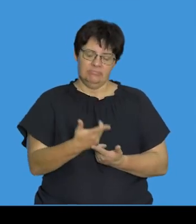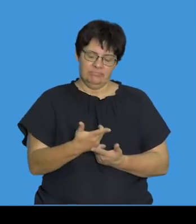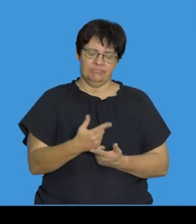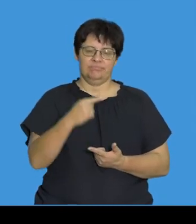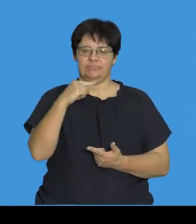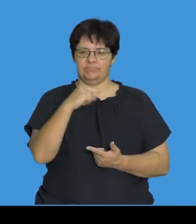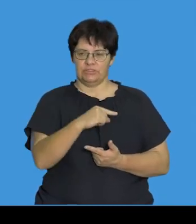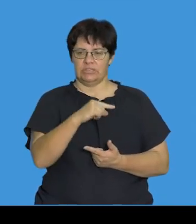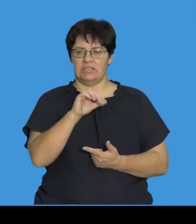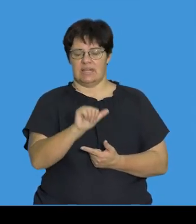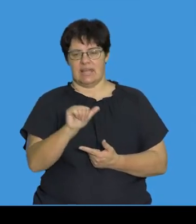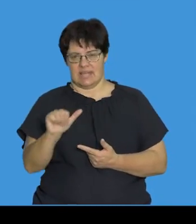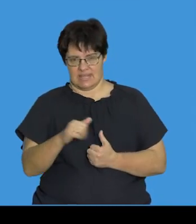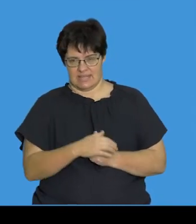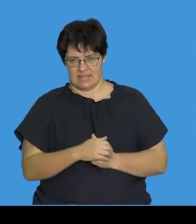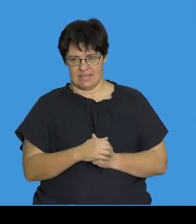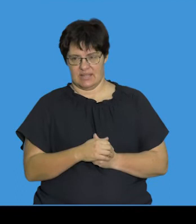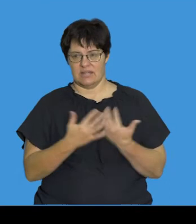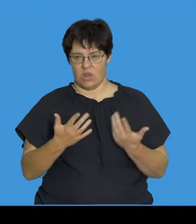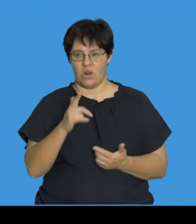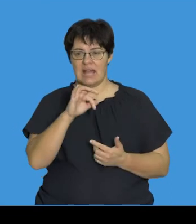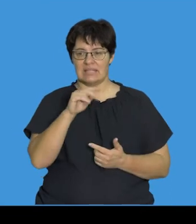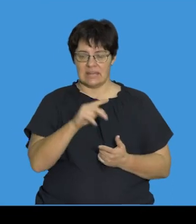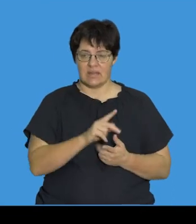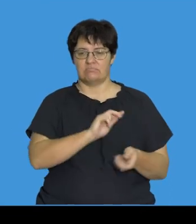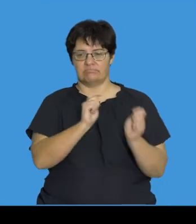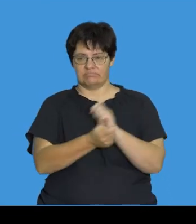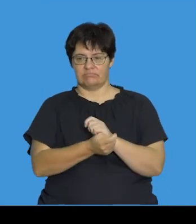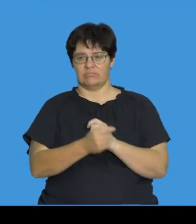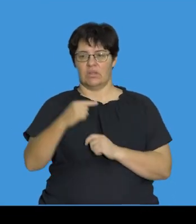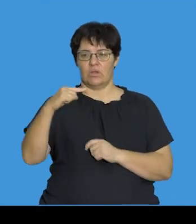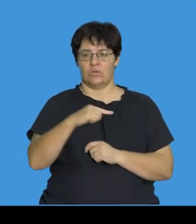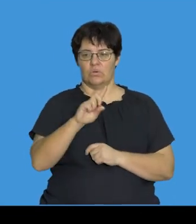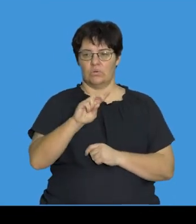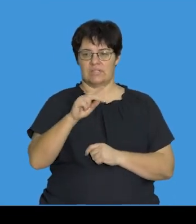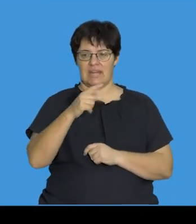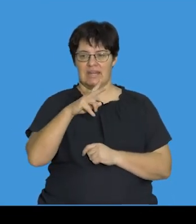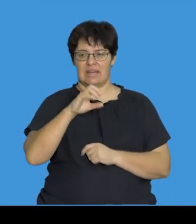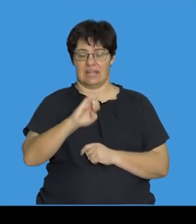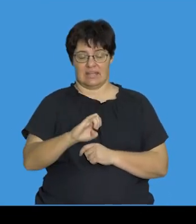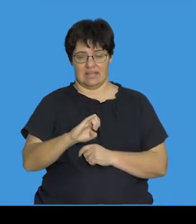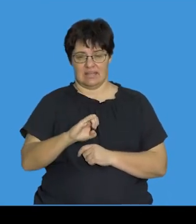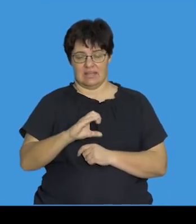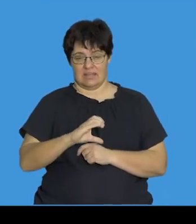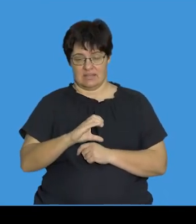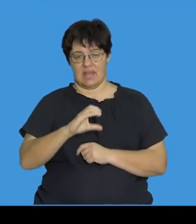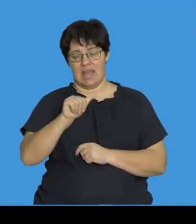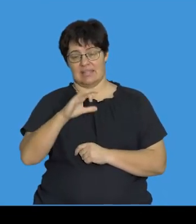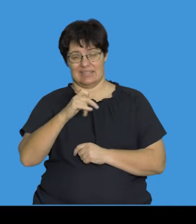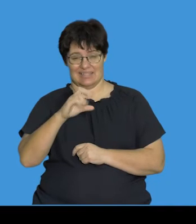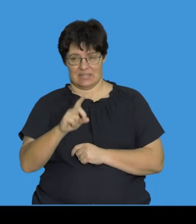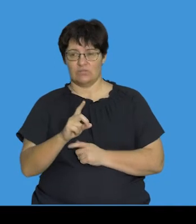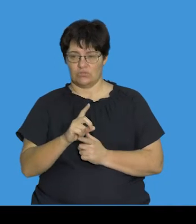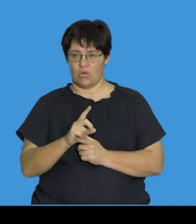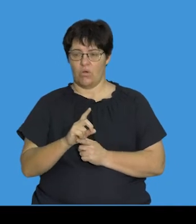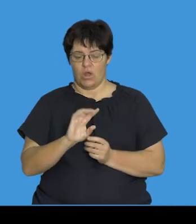lysine has now been replaced with glutamic acid, and we see the effect of the entire chain